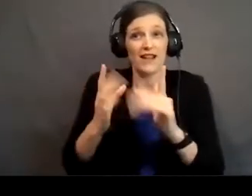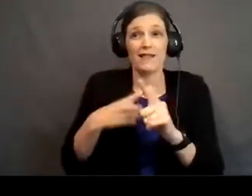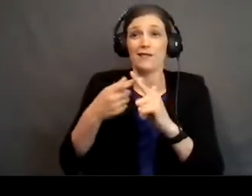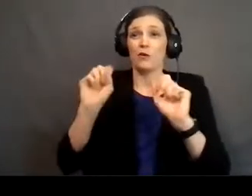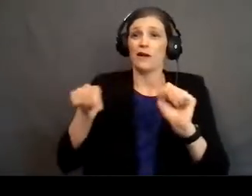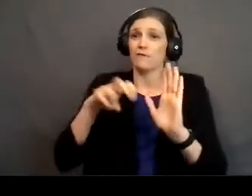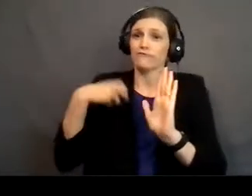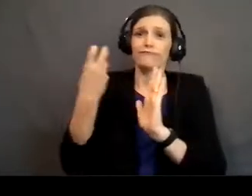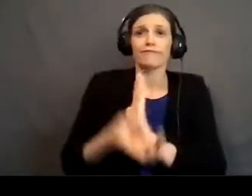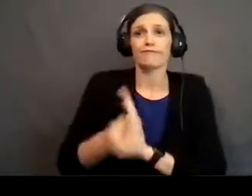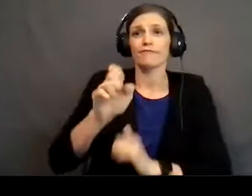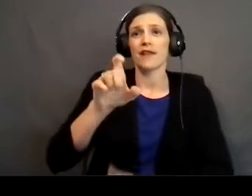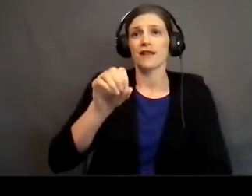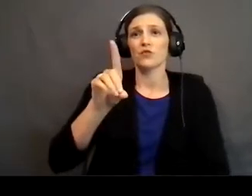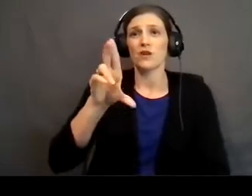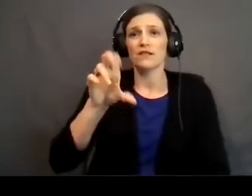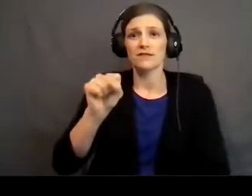in to Exodus chapter 19.